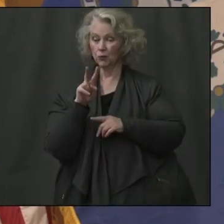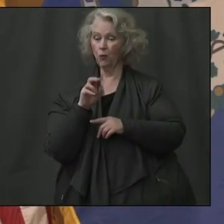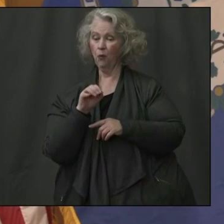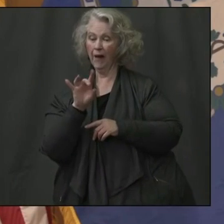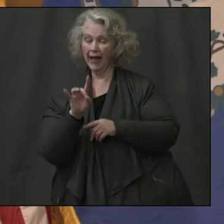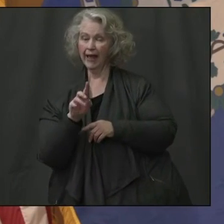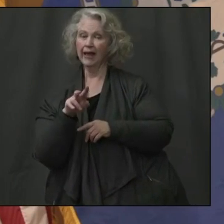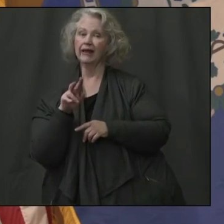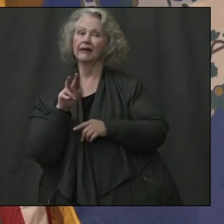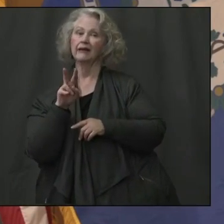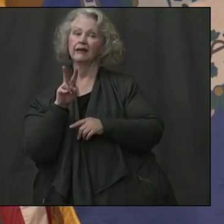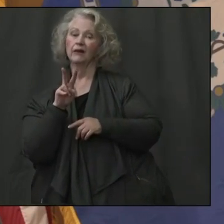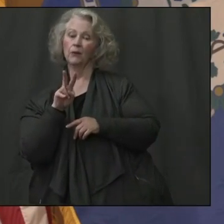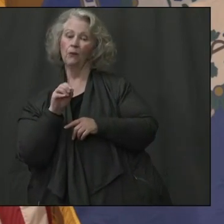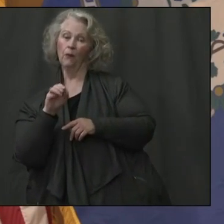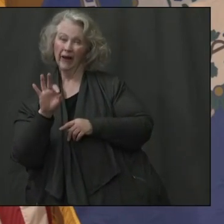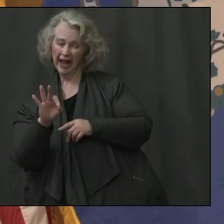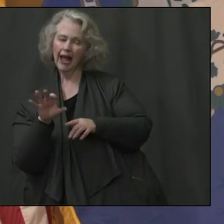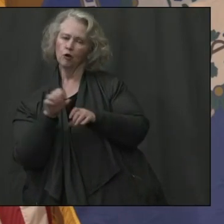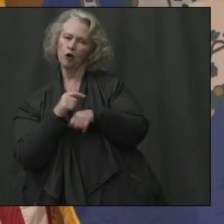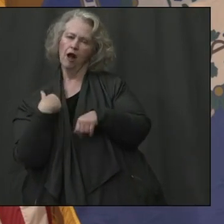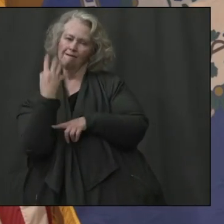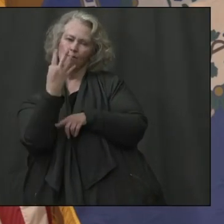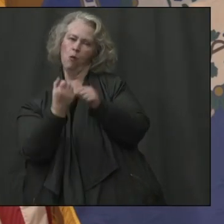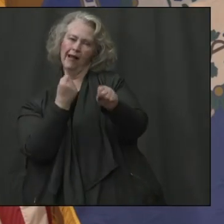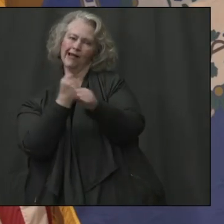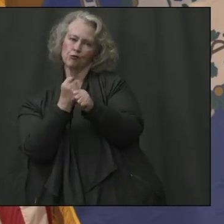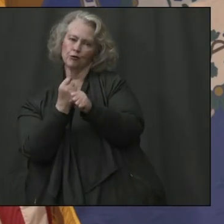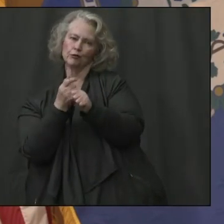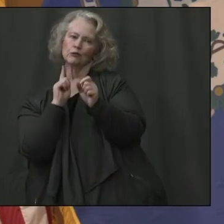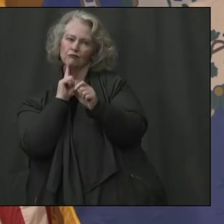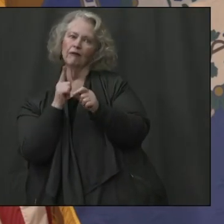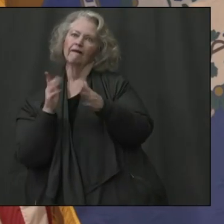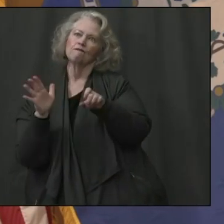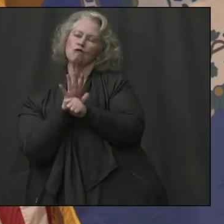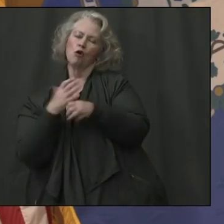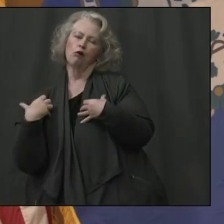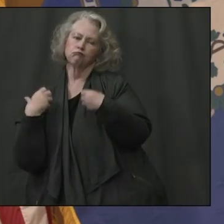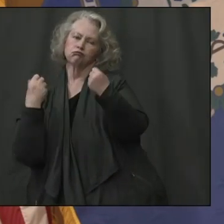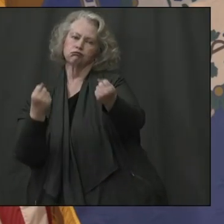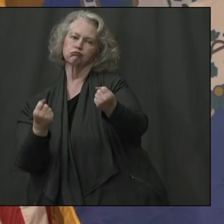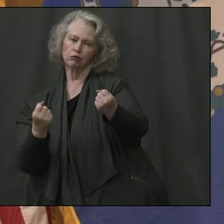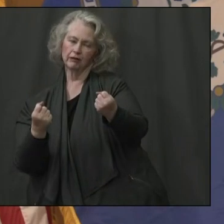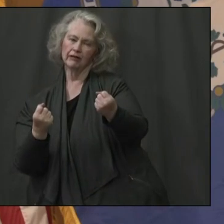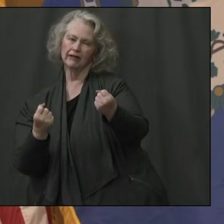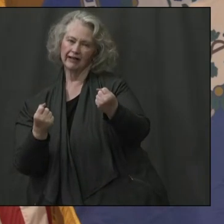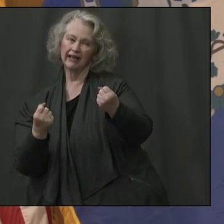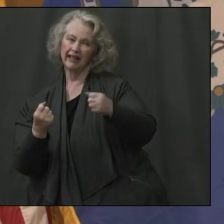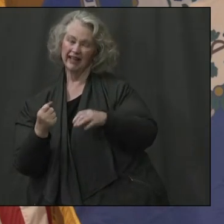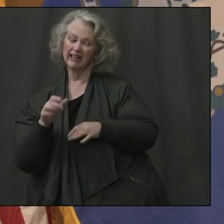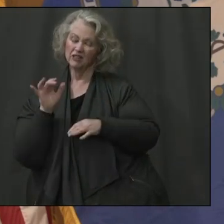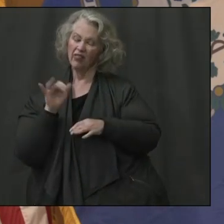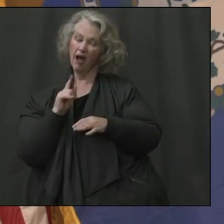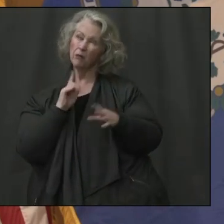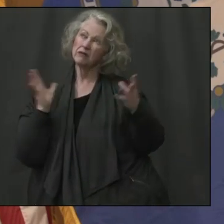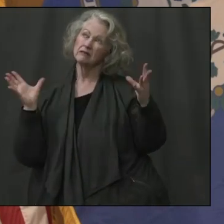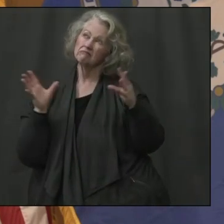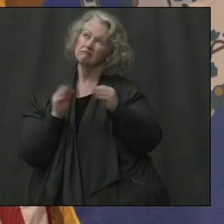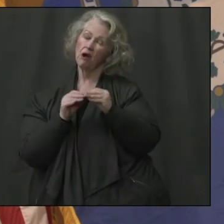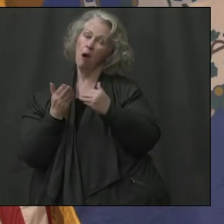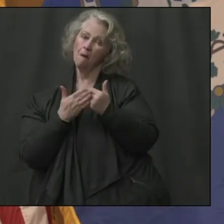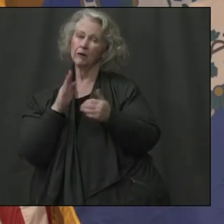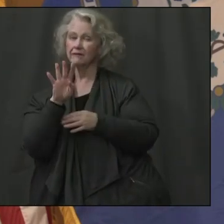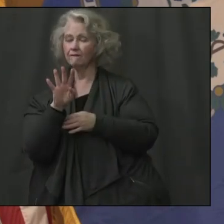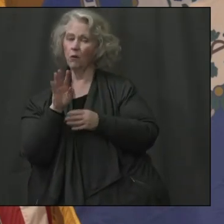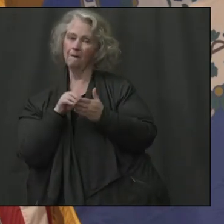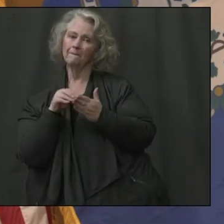to fully recover and bring our revenues back. And over that time frame, that was about $4 billion of impact. Add to that, that we had economic